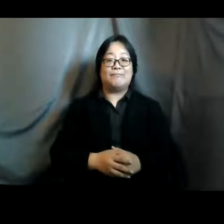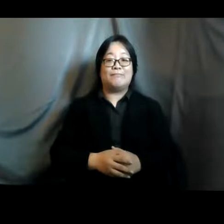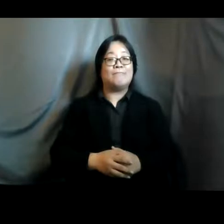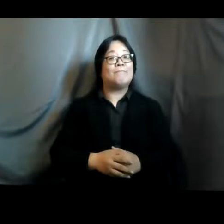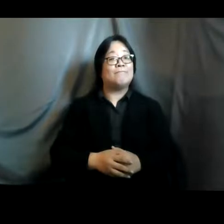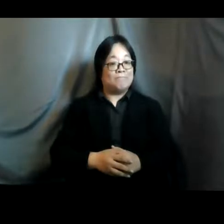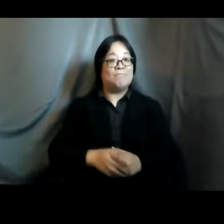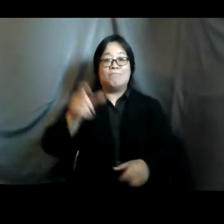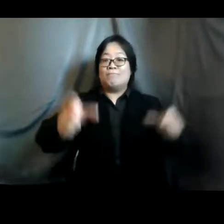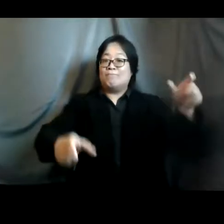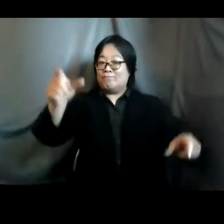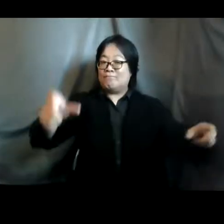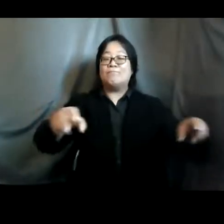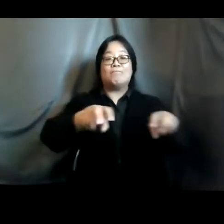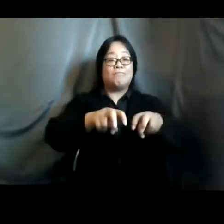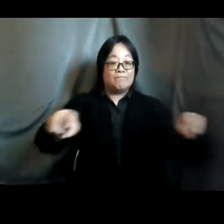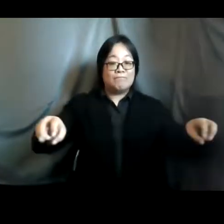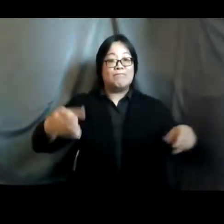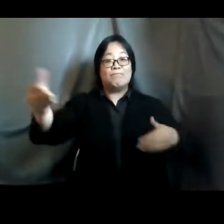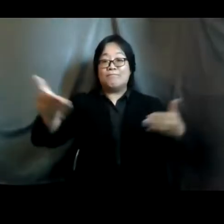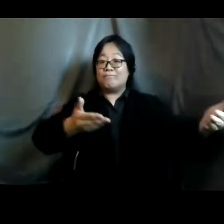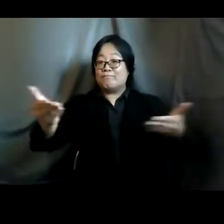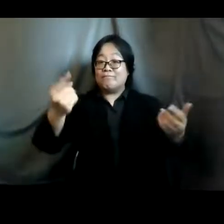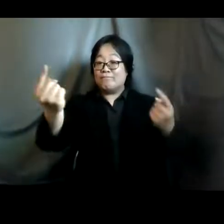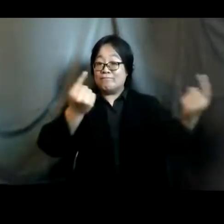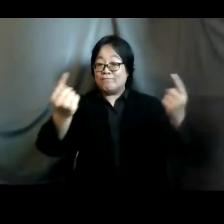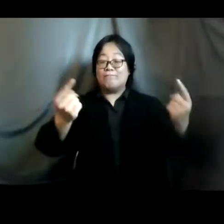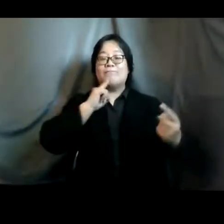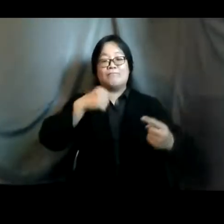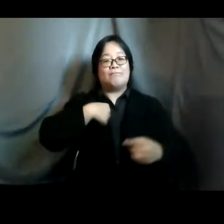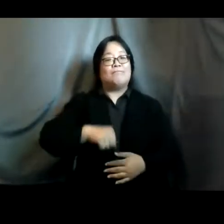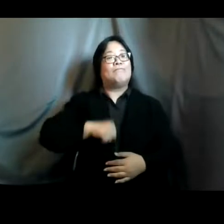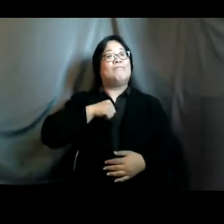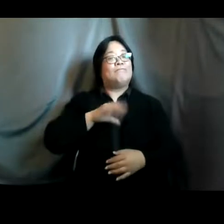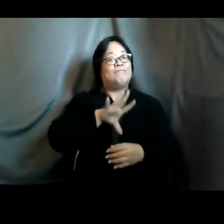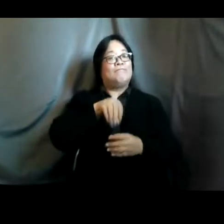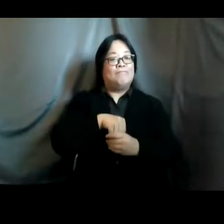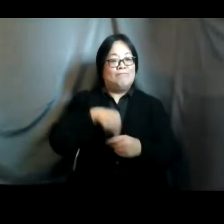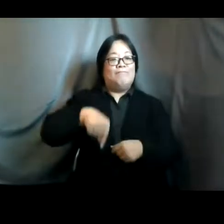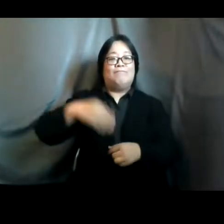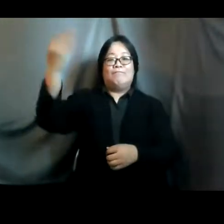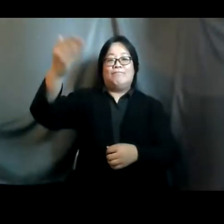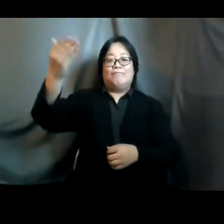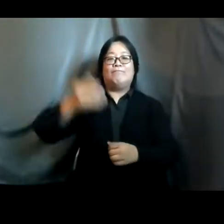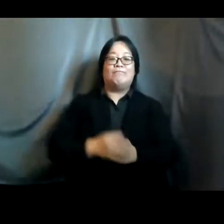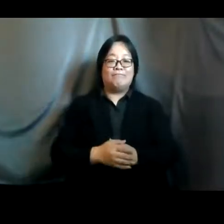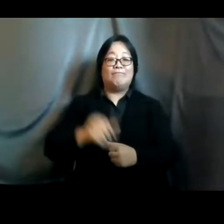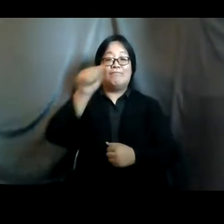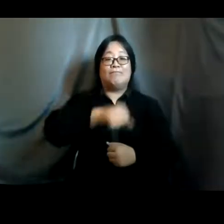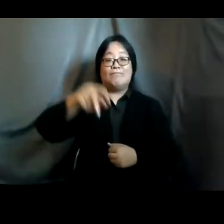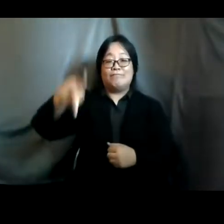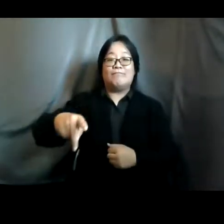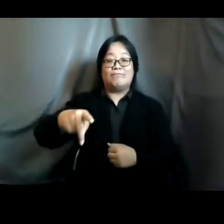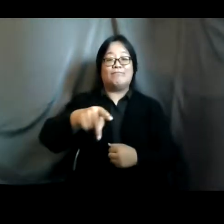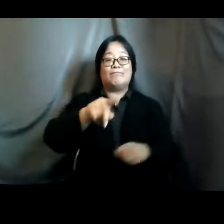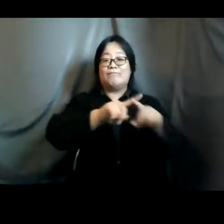fellow panelists and guests um i'm honored to be part of this important panel of the asia-pacific multi-stakeholder